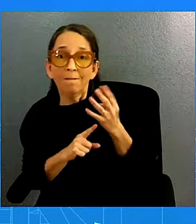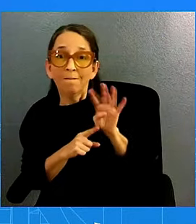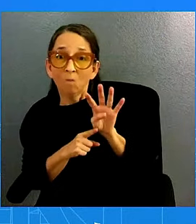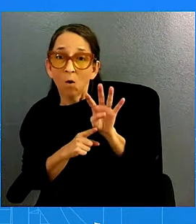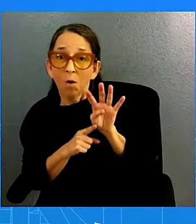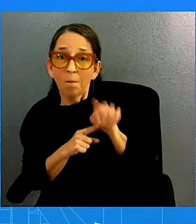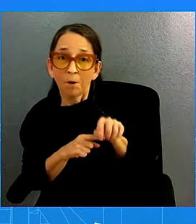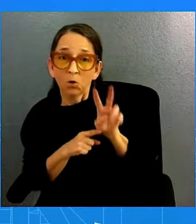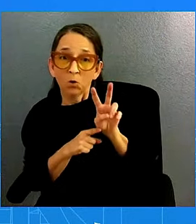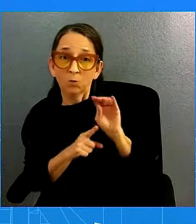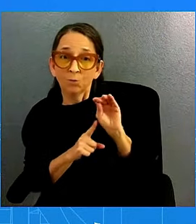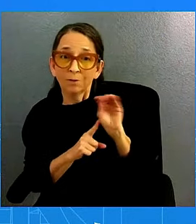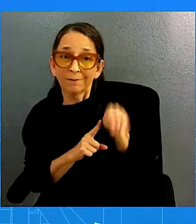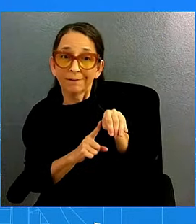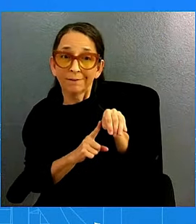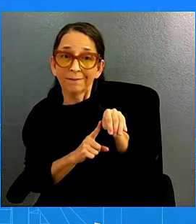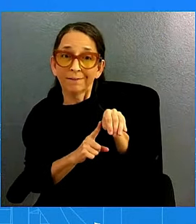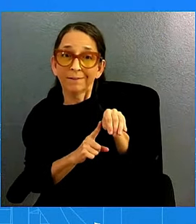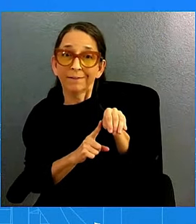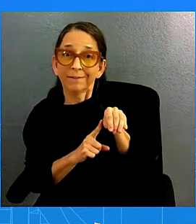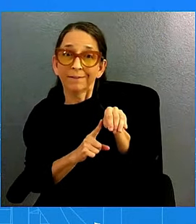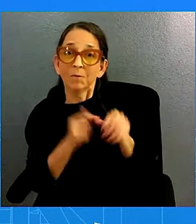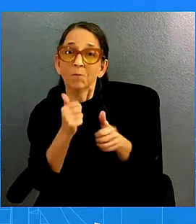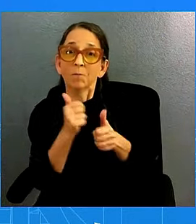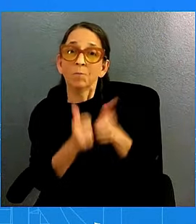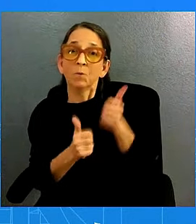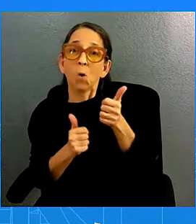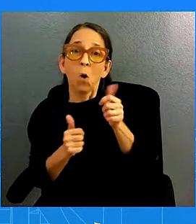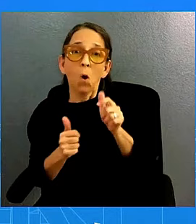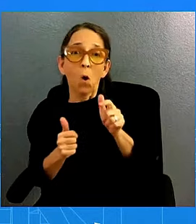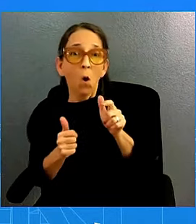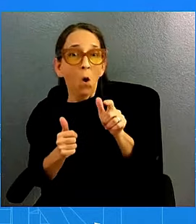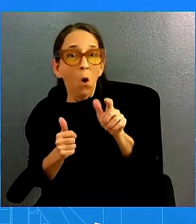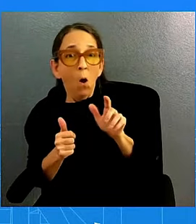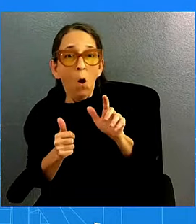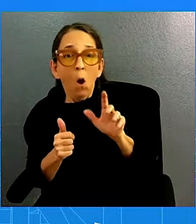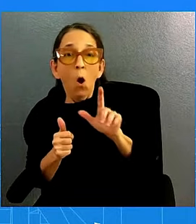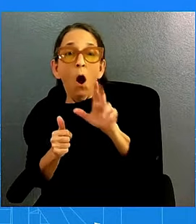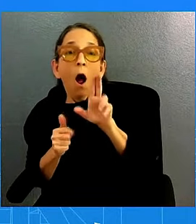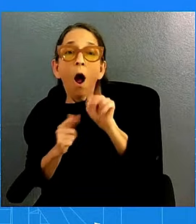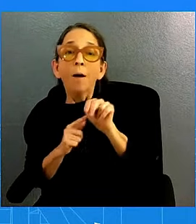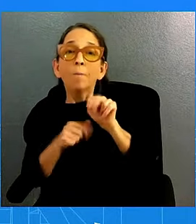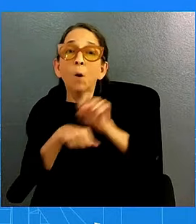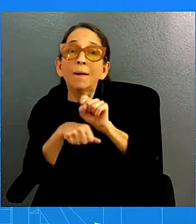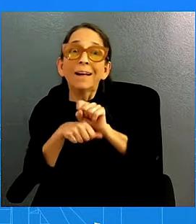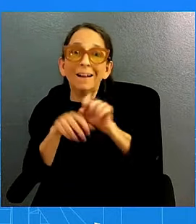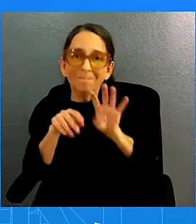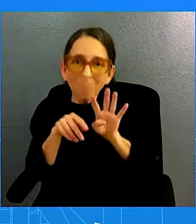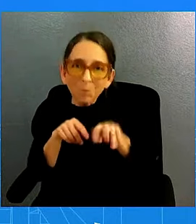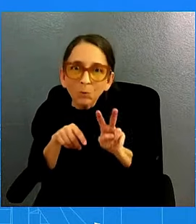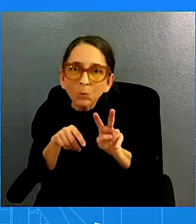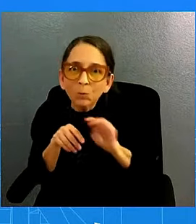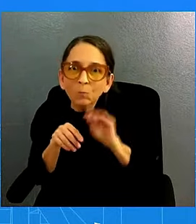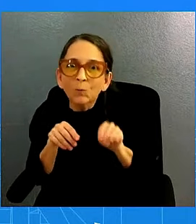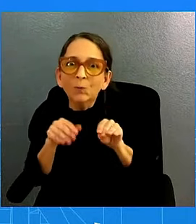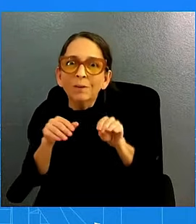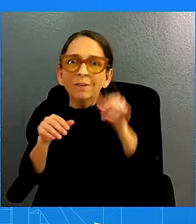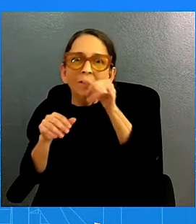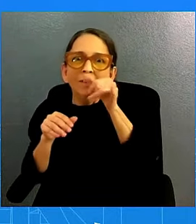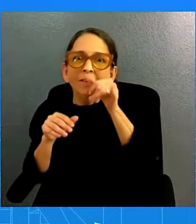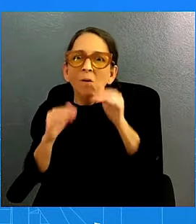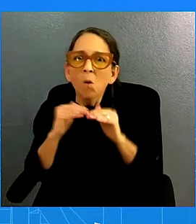administration in 50 years. 142,000 jobs created last month, nearly 16 million jobs created under the Biden-Harris